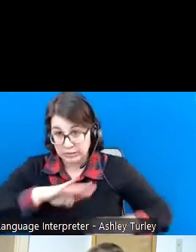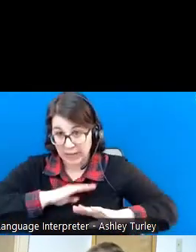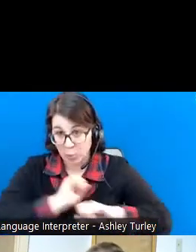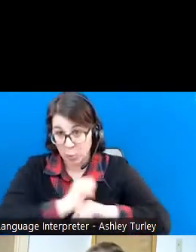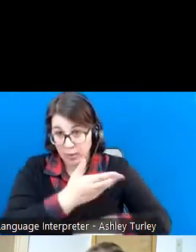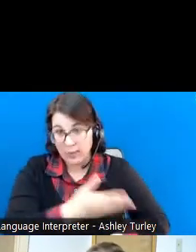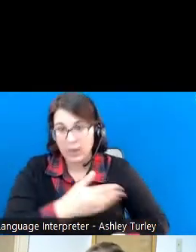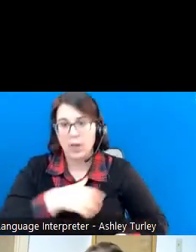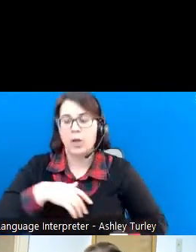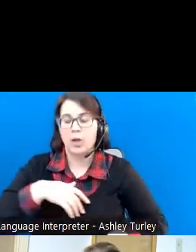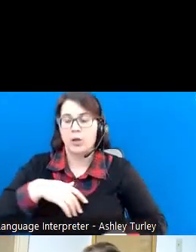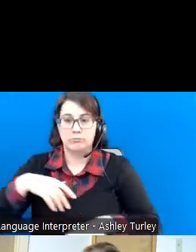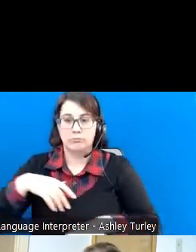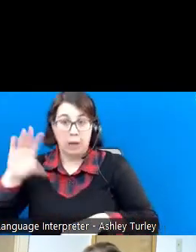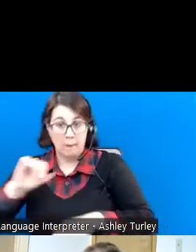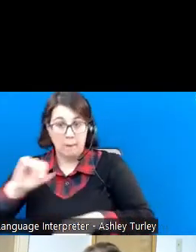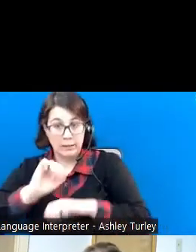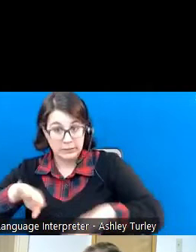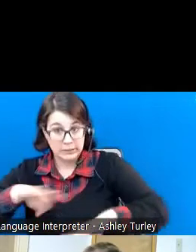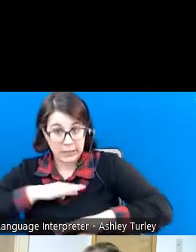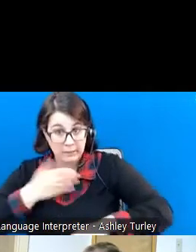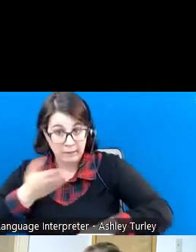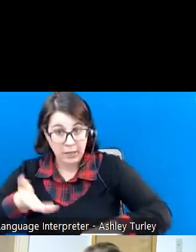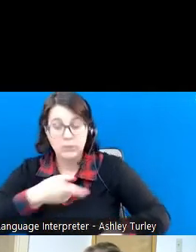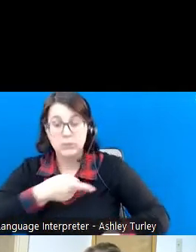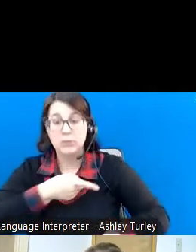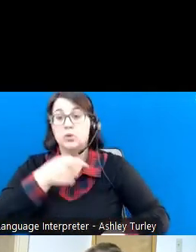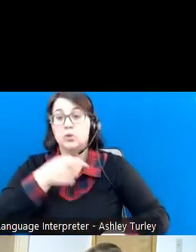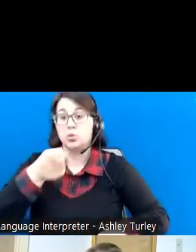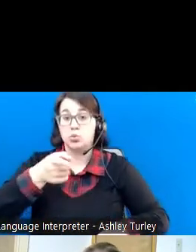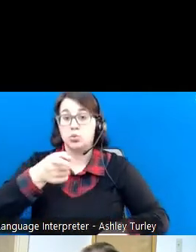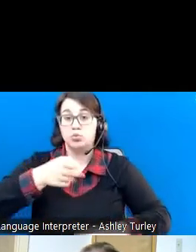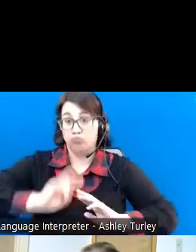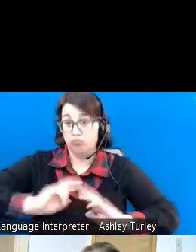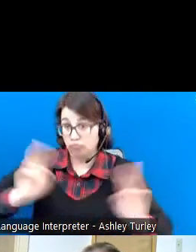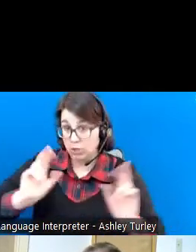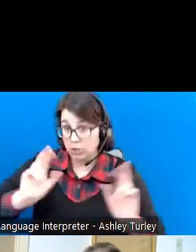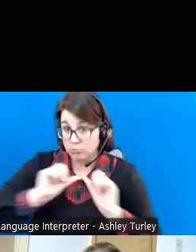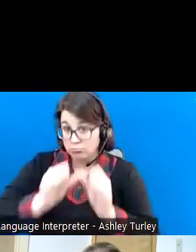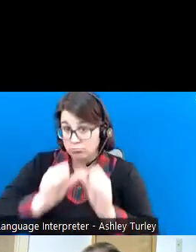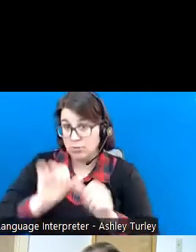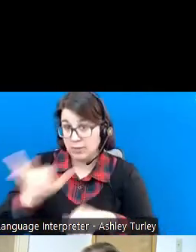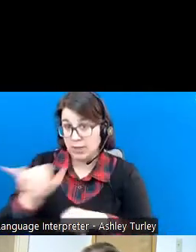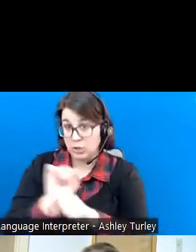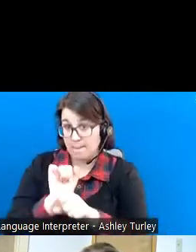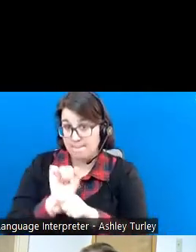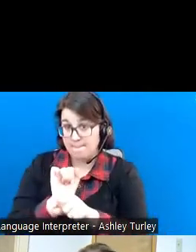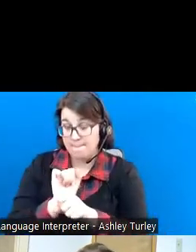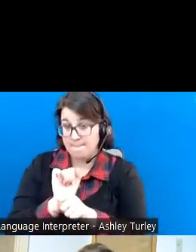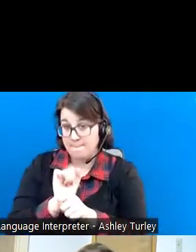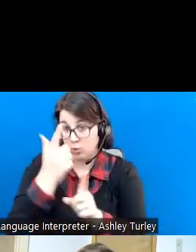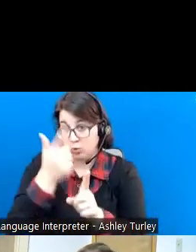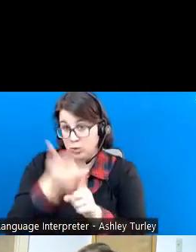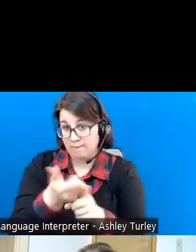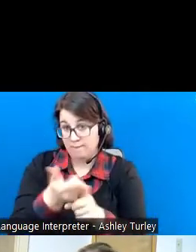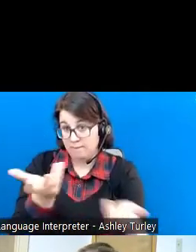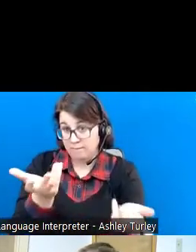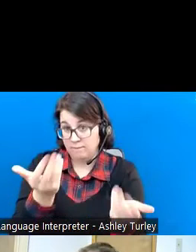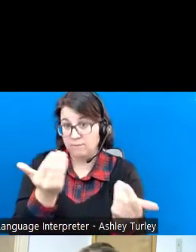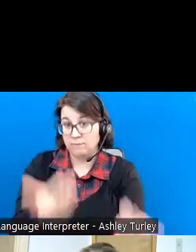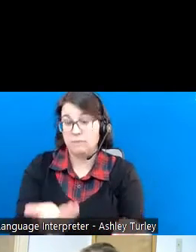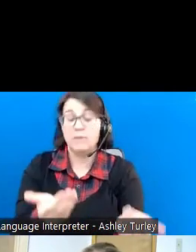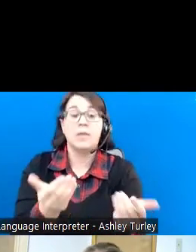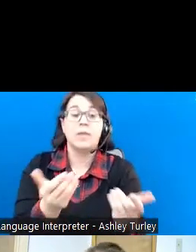that the employer is satisfied, and that you are ready to maintain that job, you know, on your own. And if